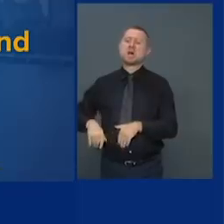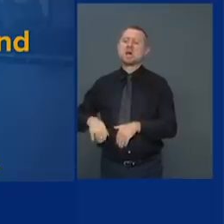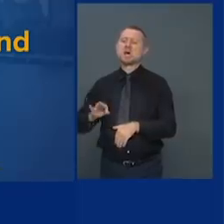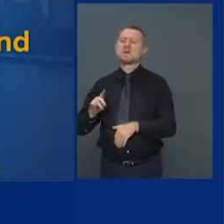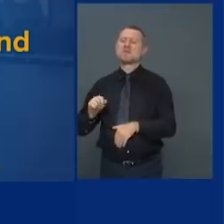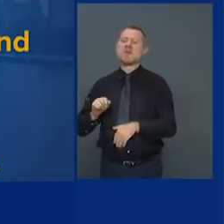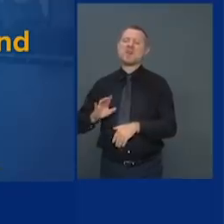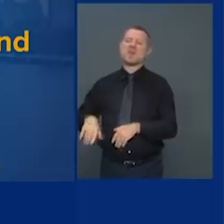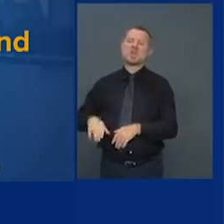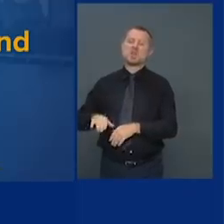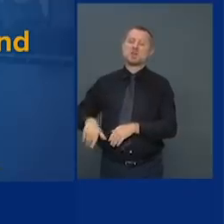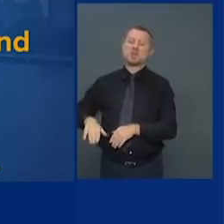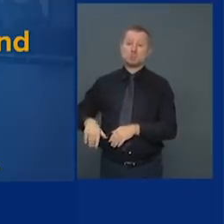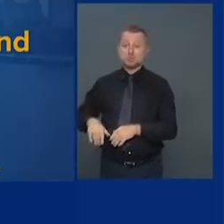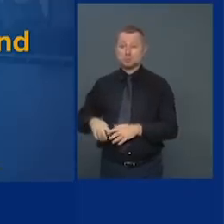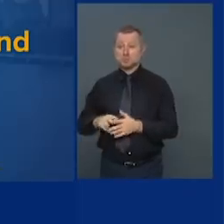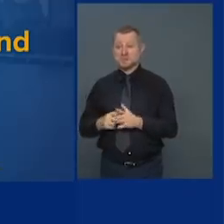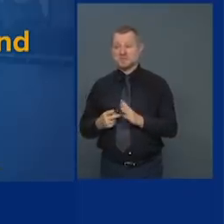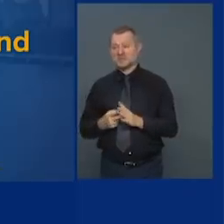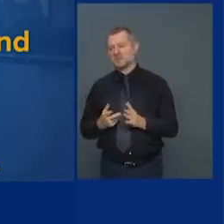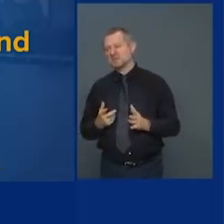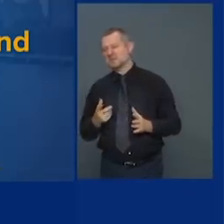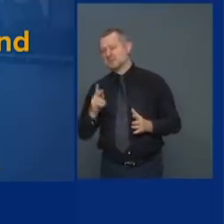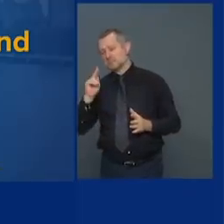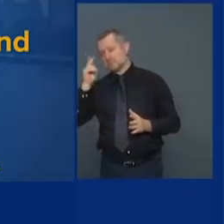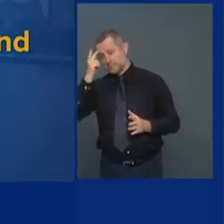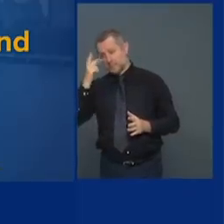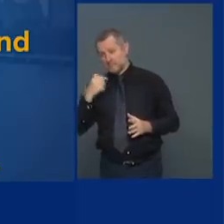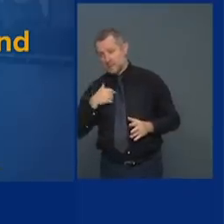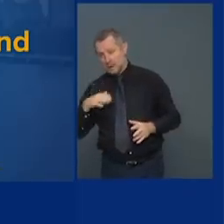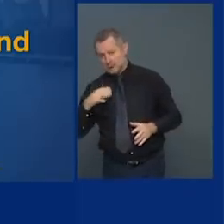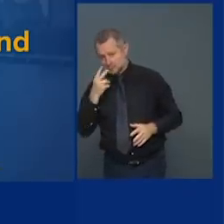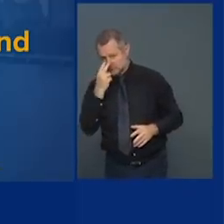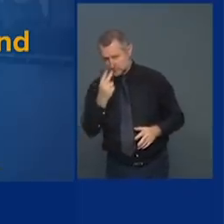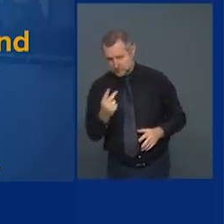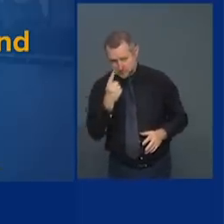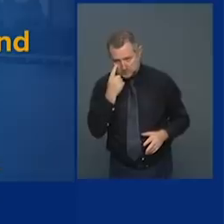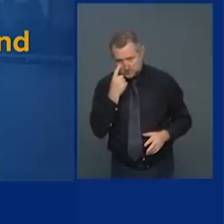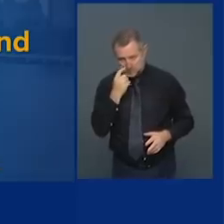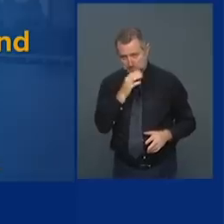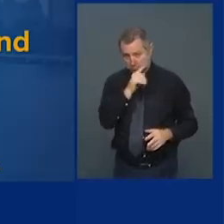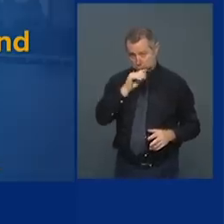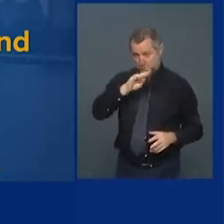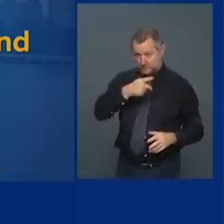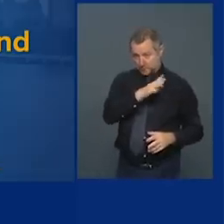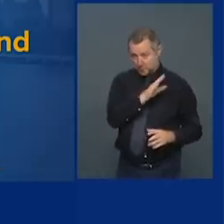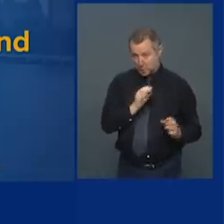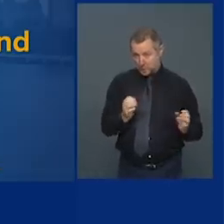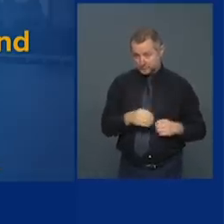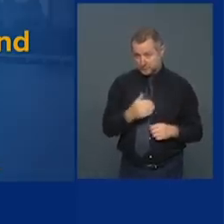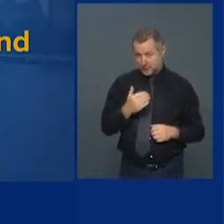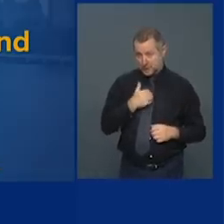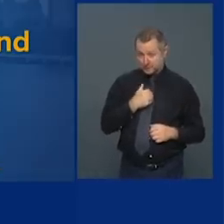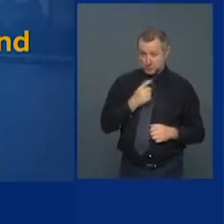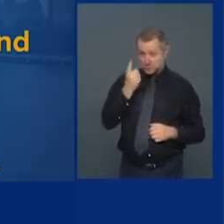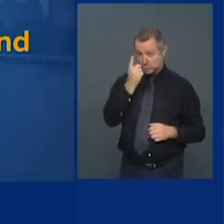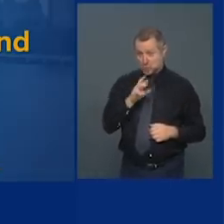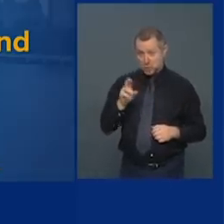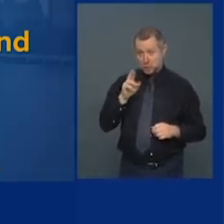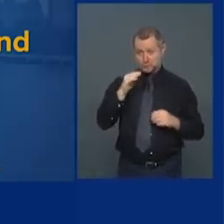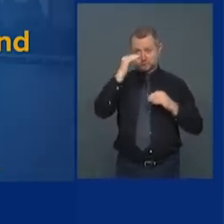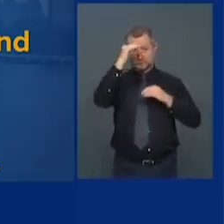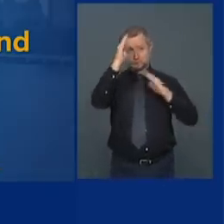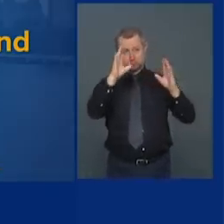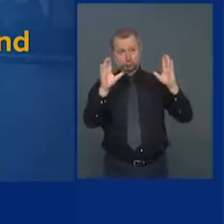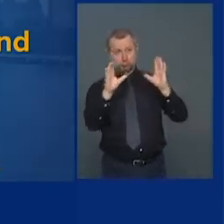doctor's certificate hanging on the wall when I went to visit president trump rob came with me did you ever see a doctor's